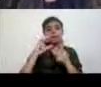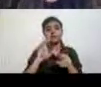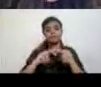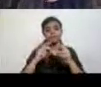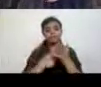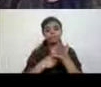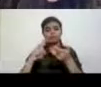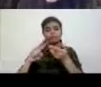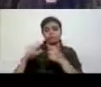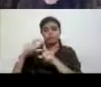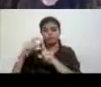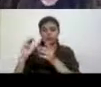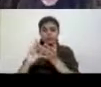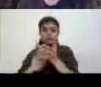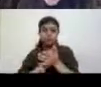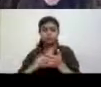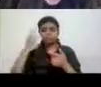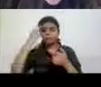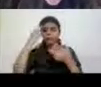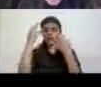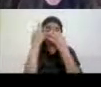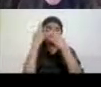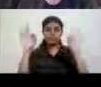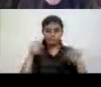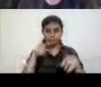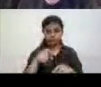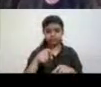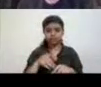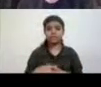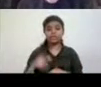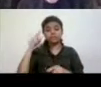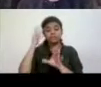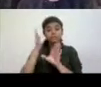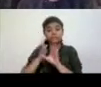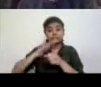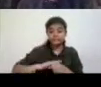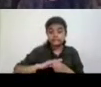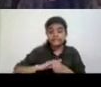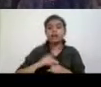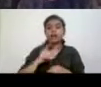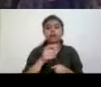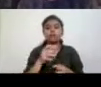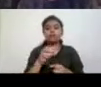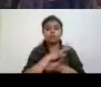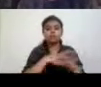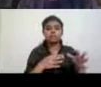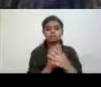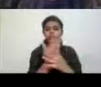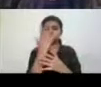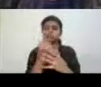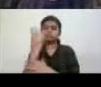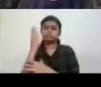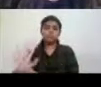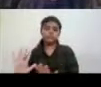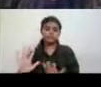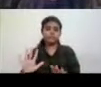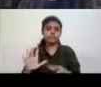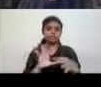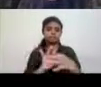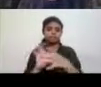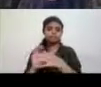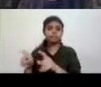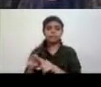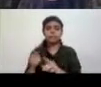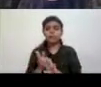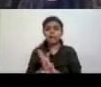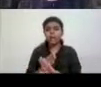empowering organizations for people with psychic distress. Um, there's also been a recent interest in animal studies